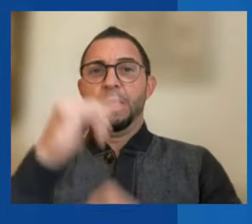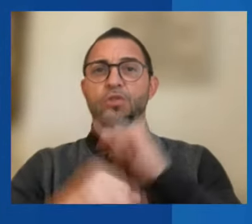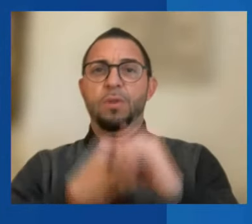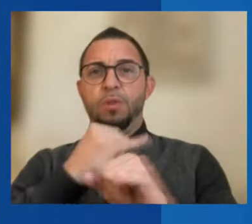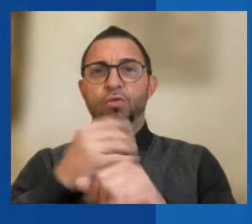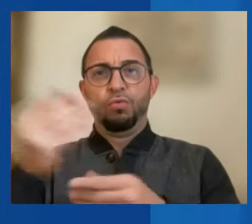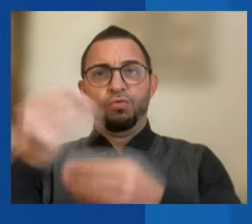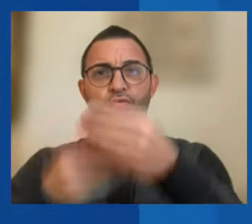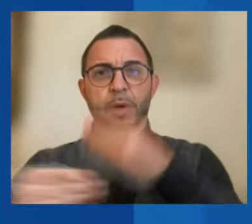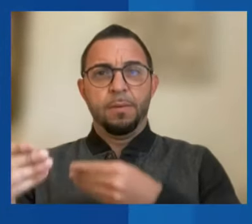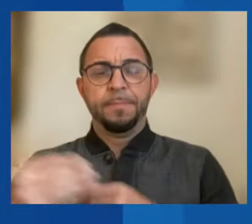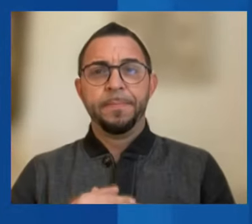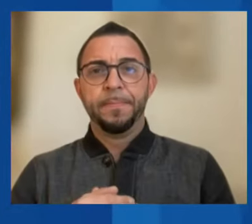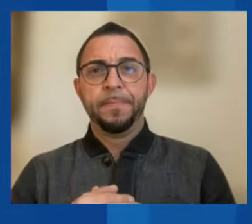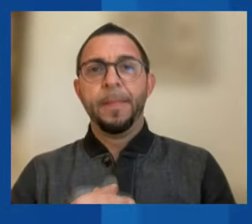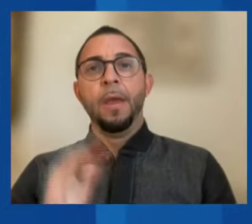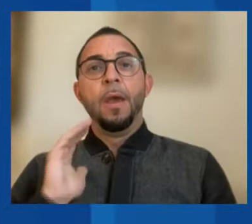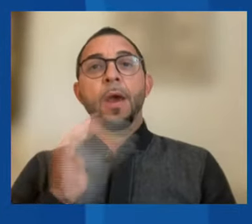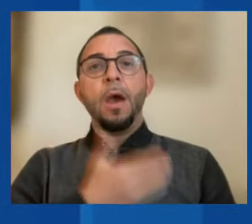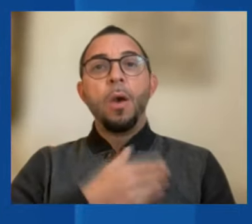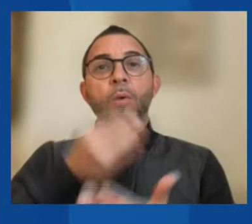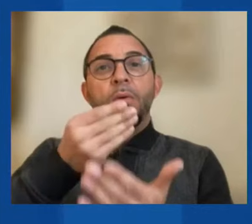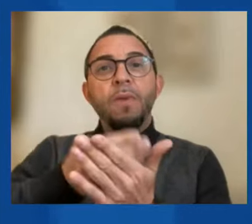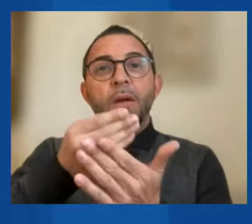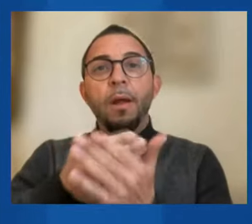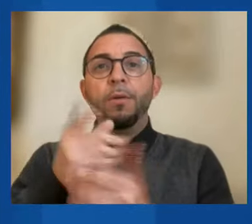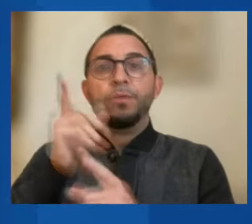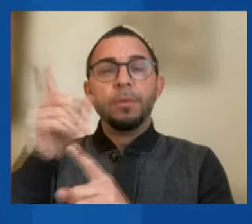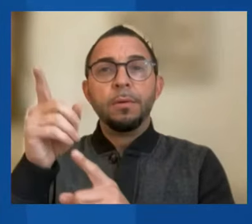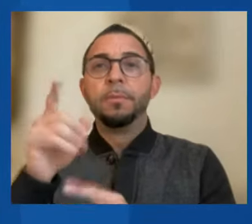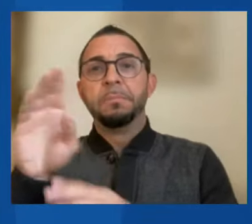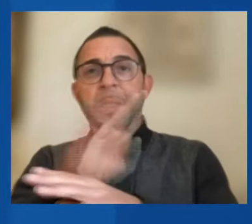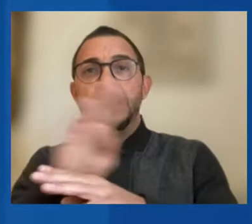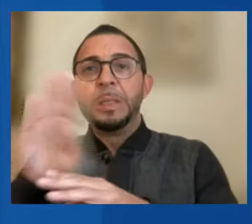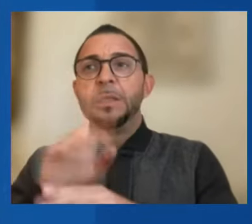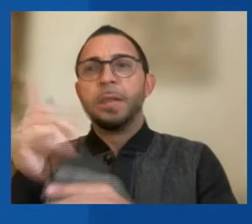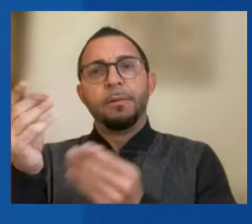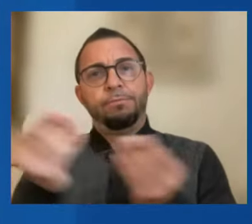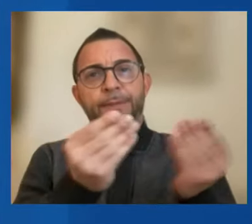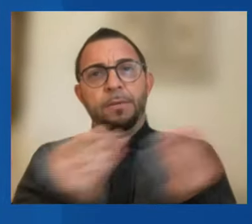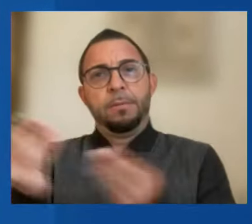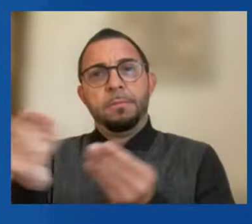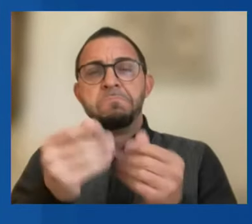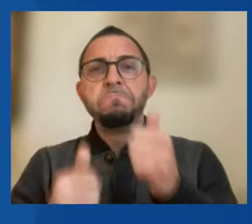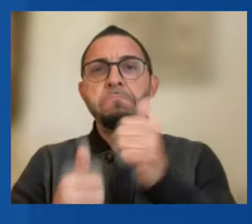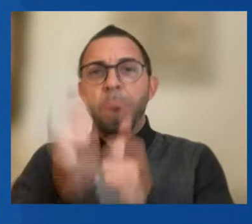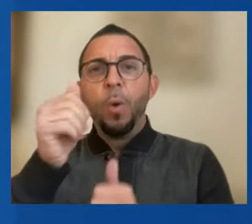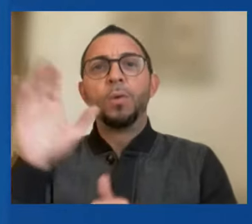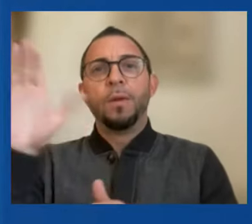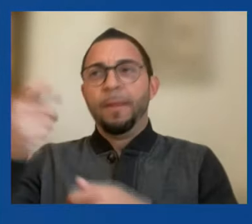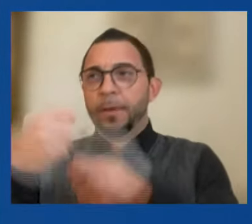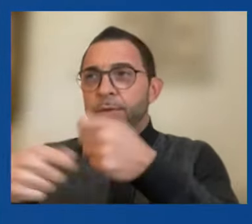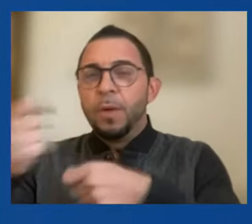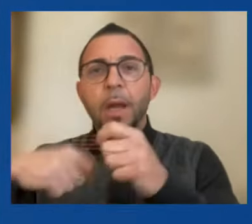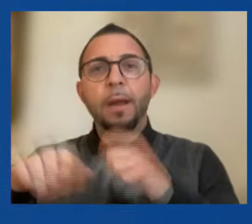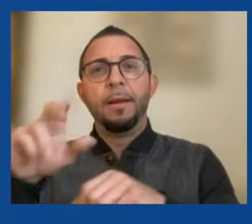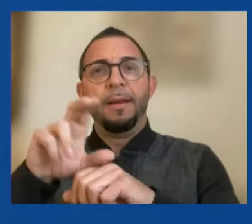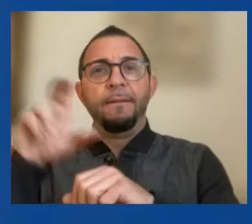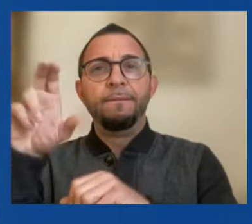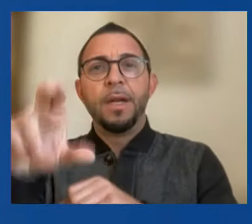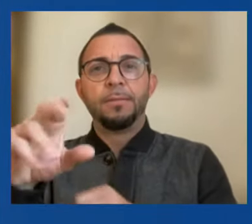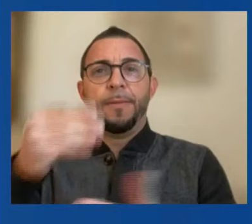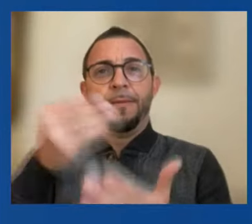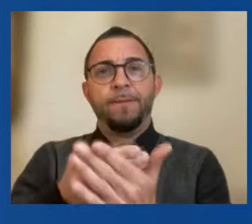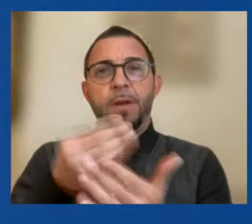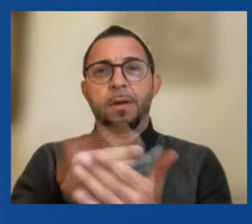our financial institutions have facilitated most of Russia's trade and investment finance. We,